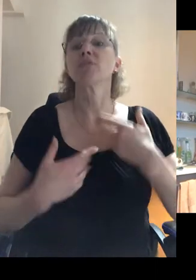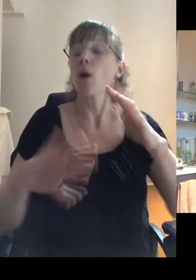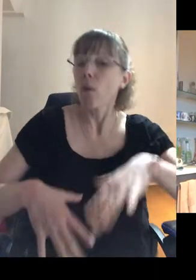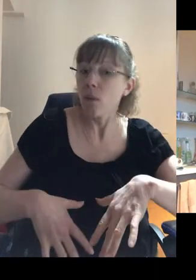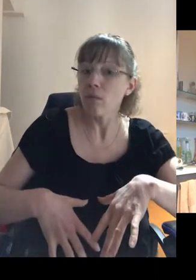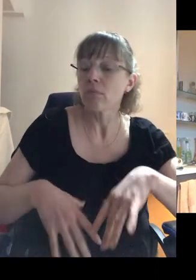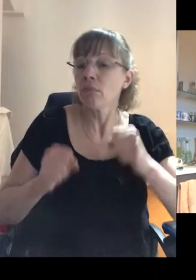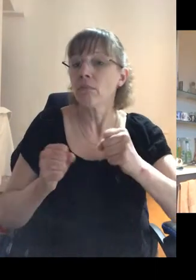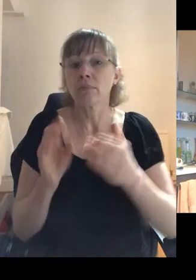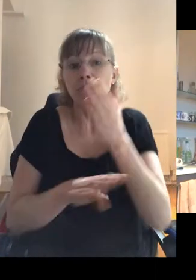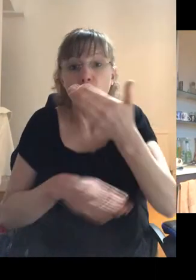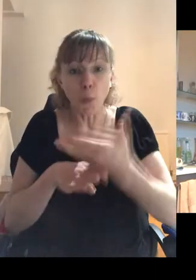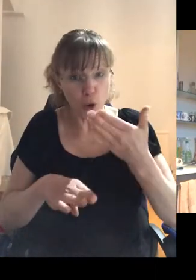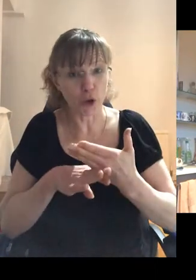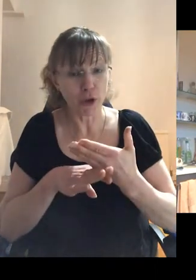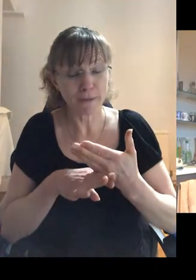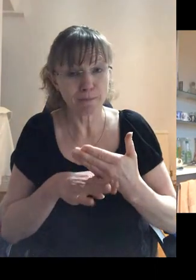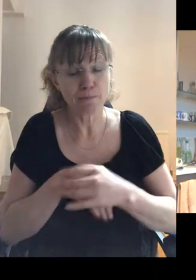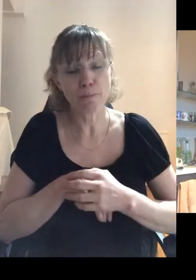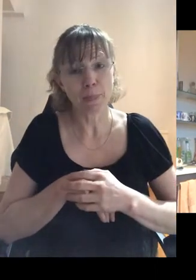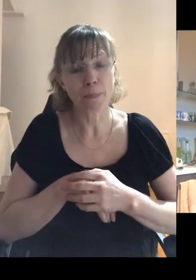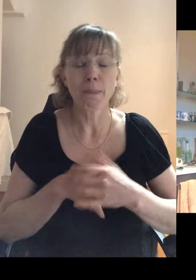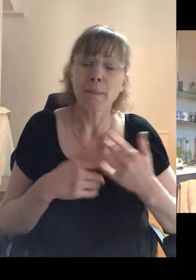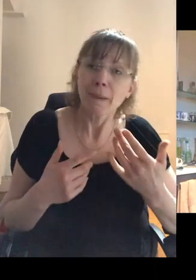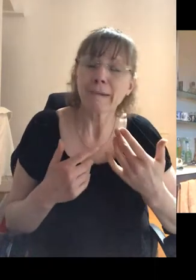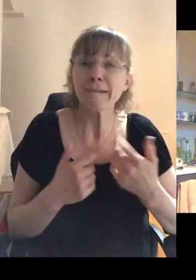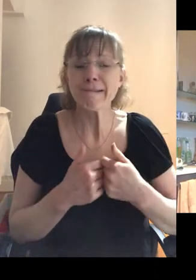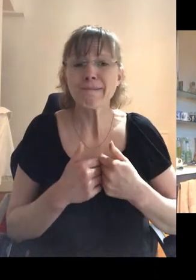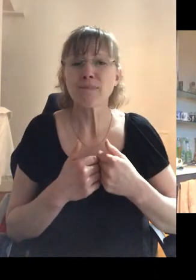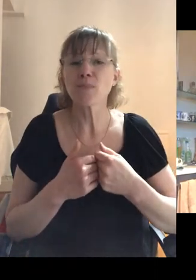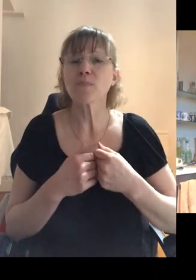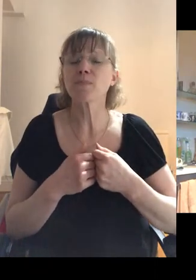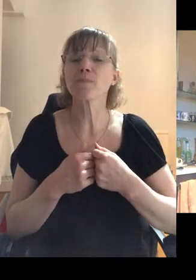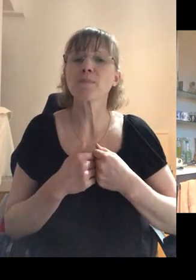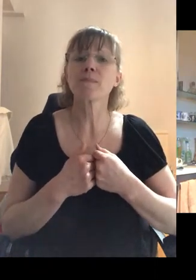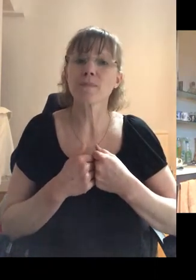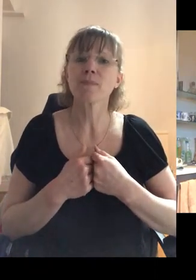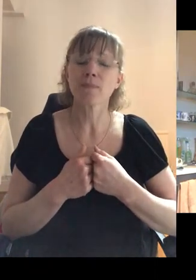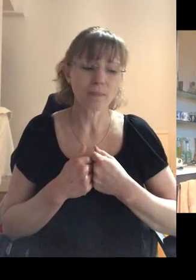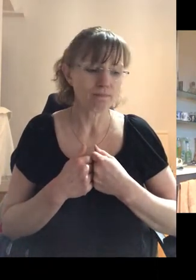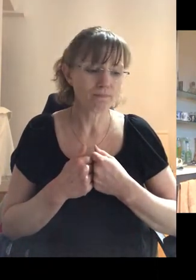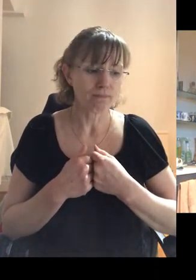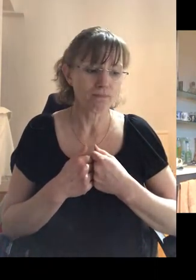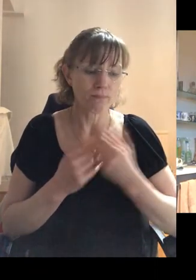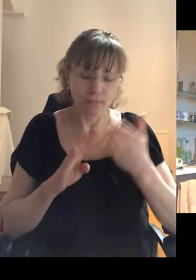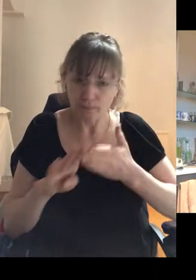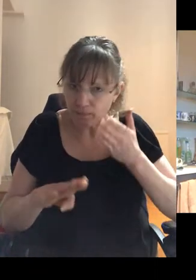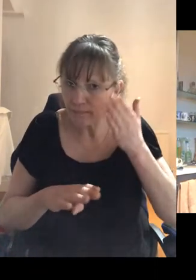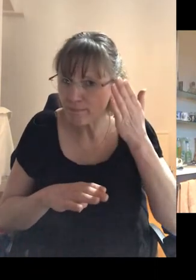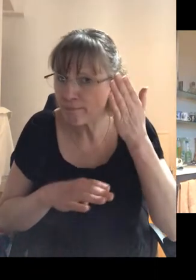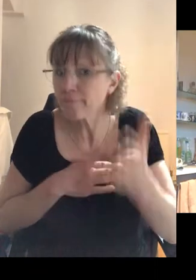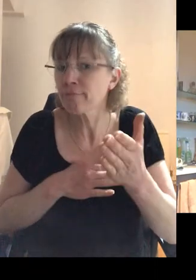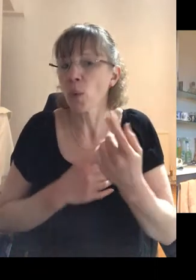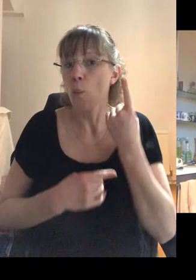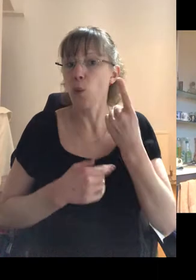I started to, to go to work. Um, and I just, the other thing was, I went along to the,